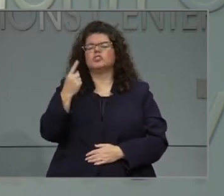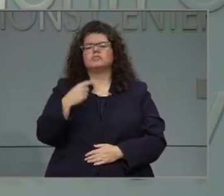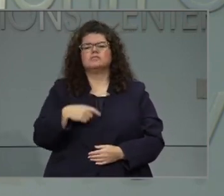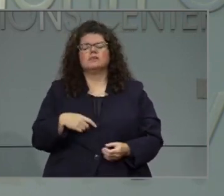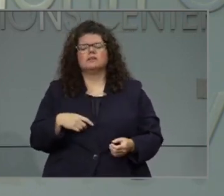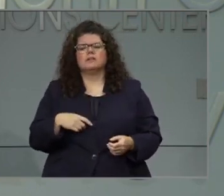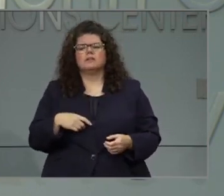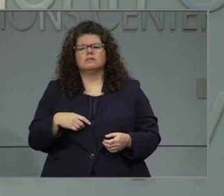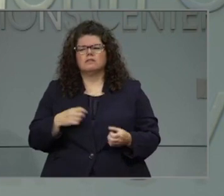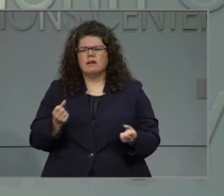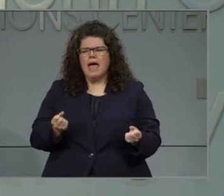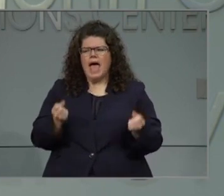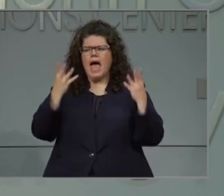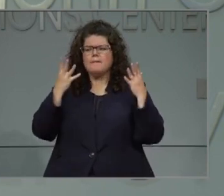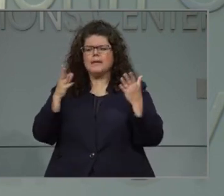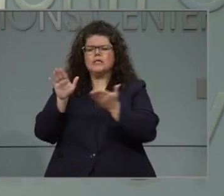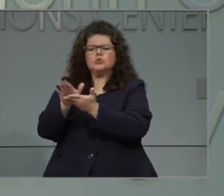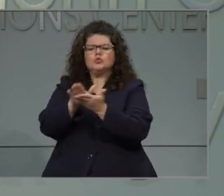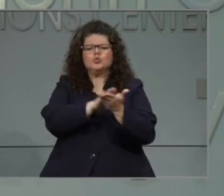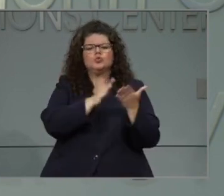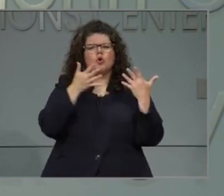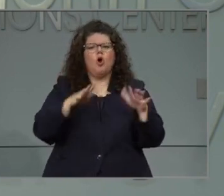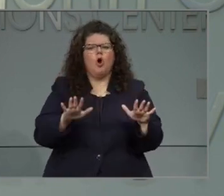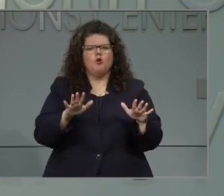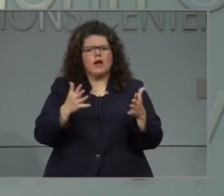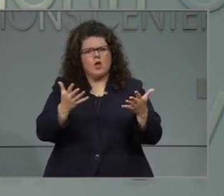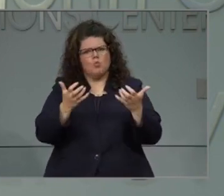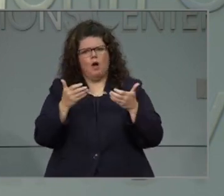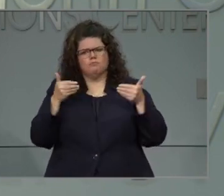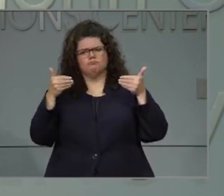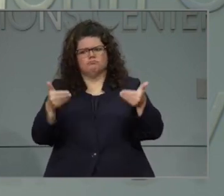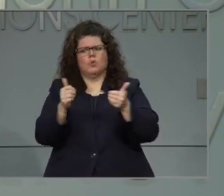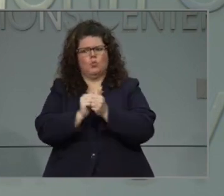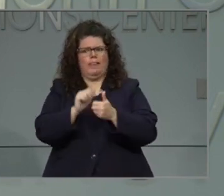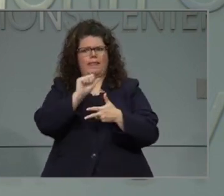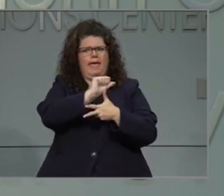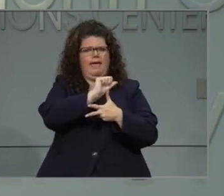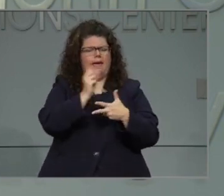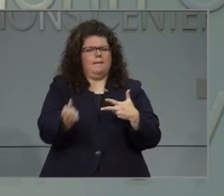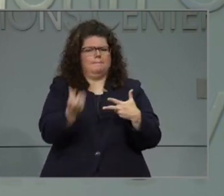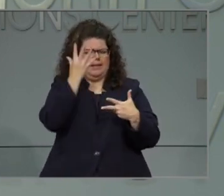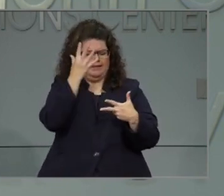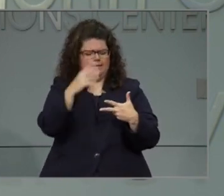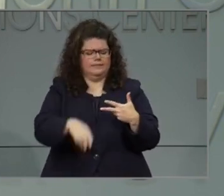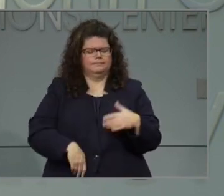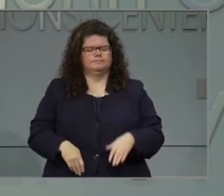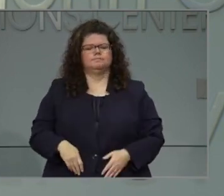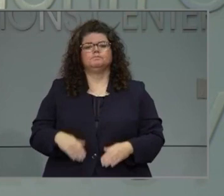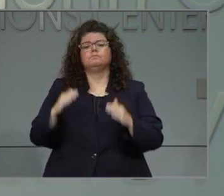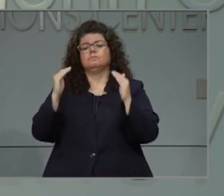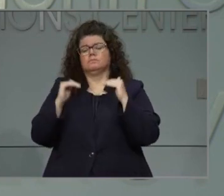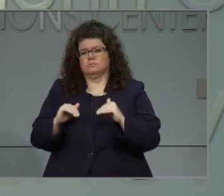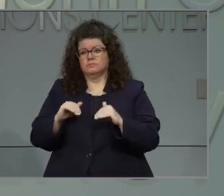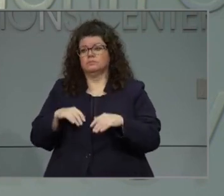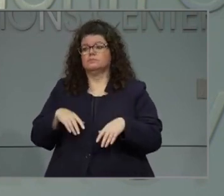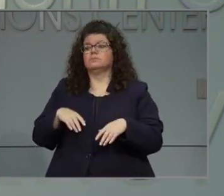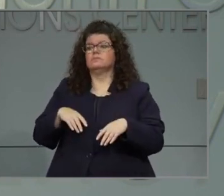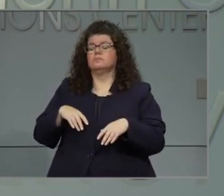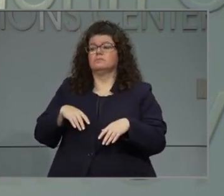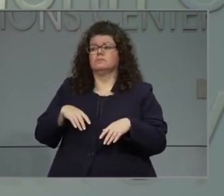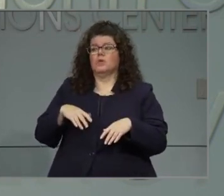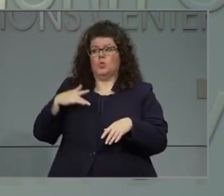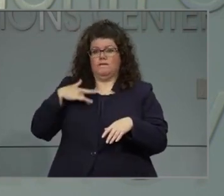have asked for this option? And second, I'm wondering, you know, health officials are saying there could be a resurgence of the